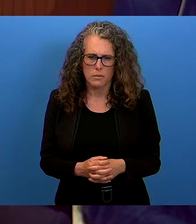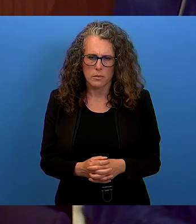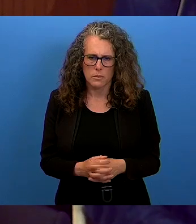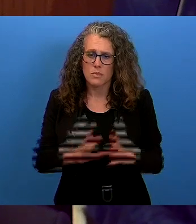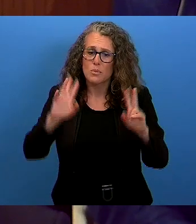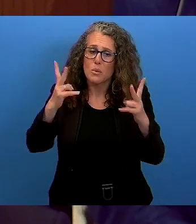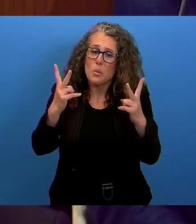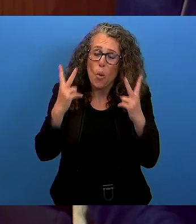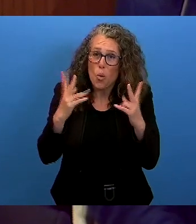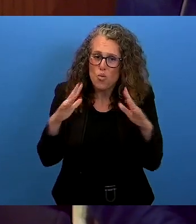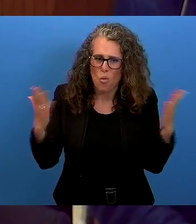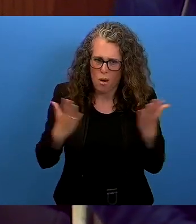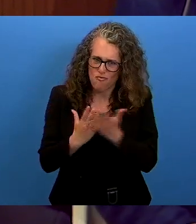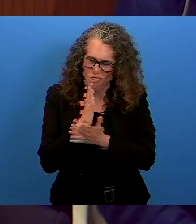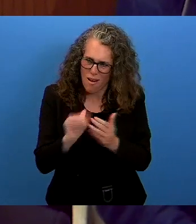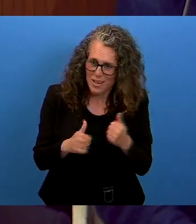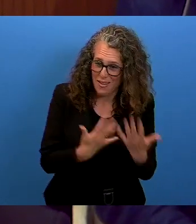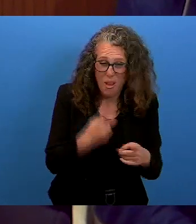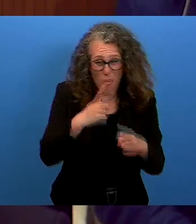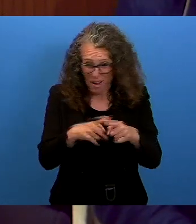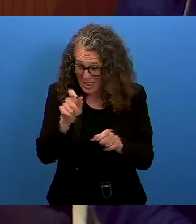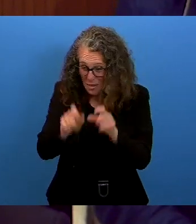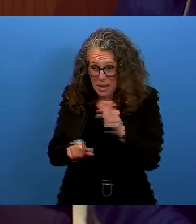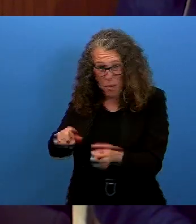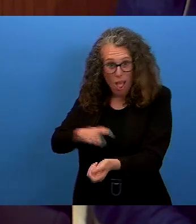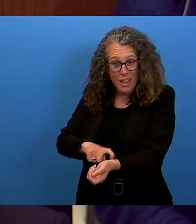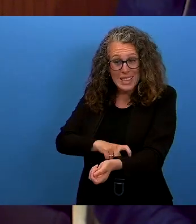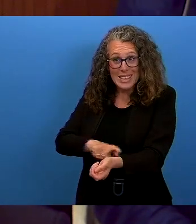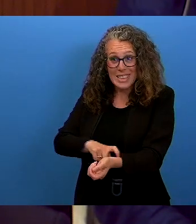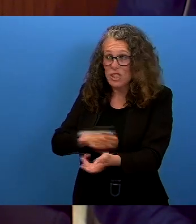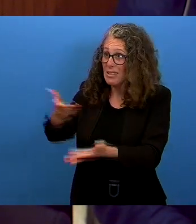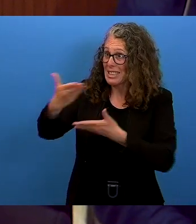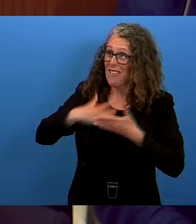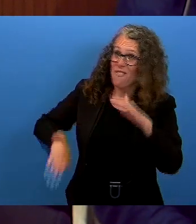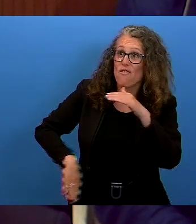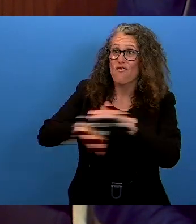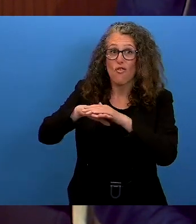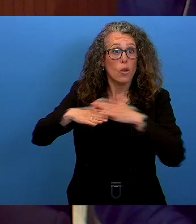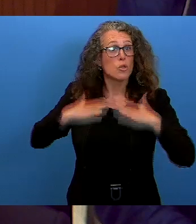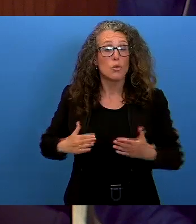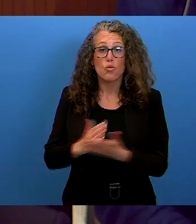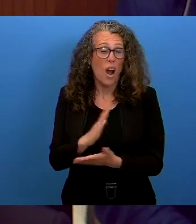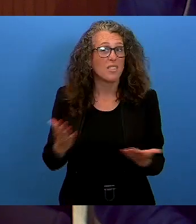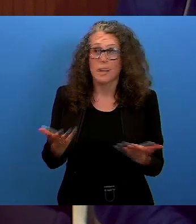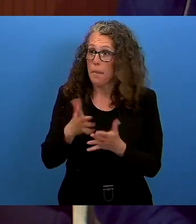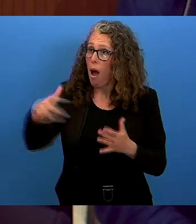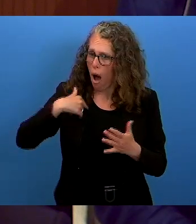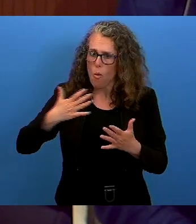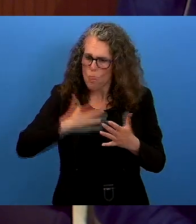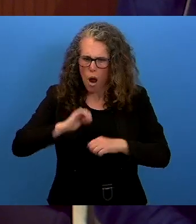regrettably, indigenous peoples continue to be denied the full enjoyment of their human rights, including the right to development.